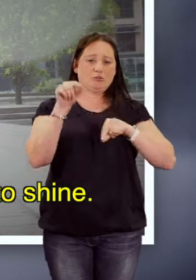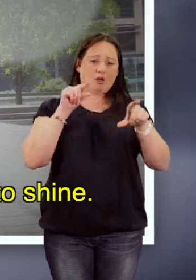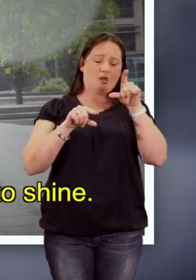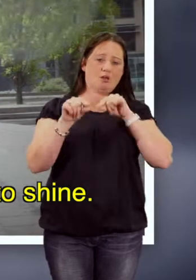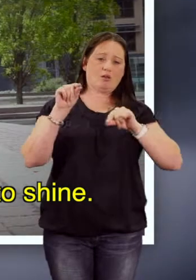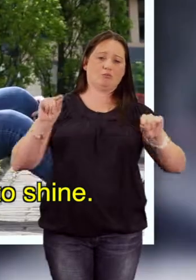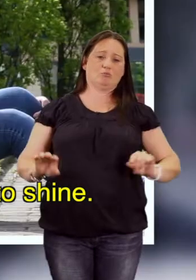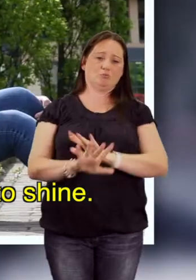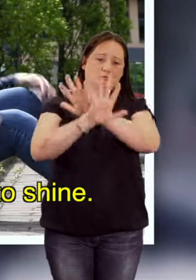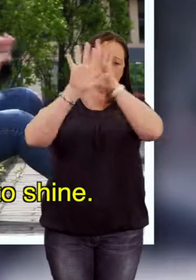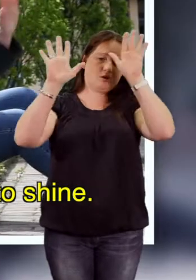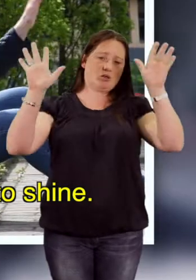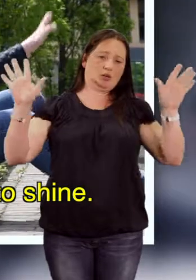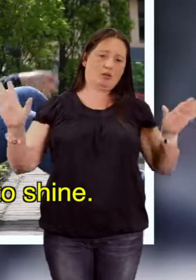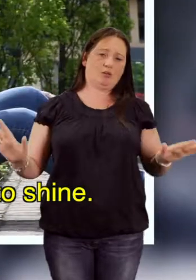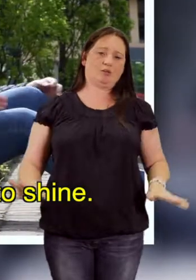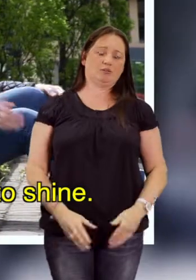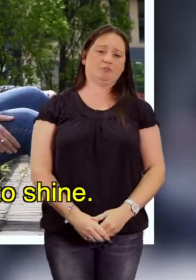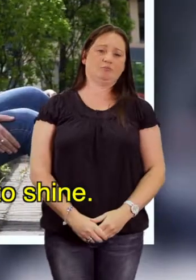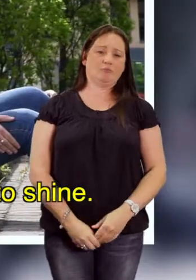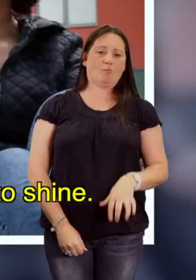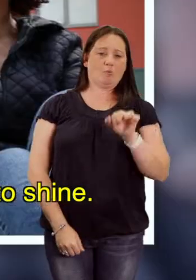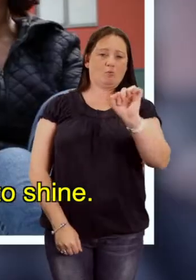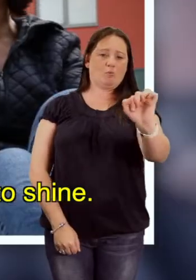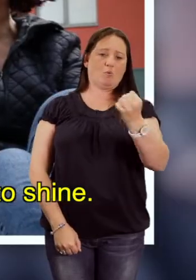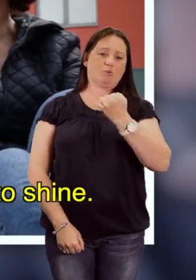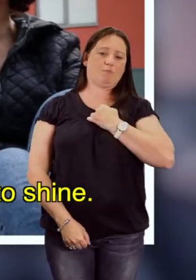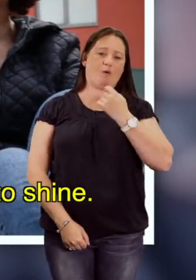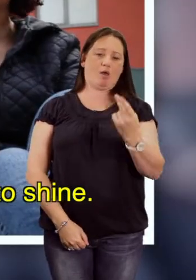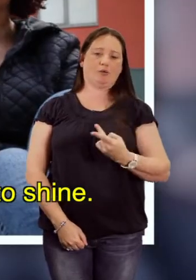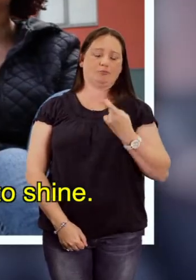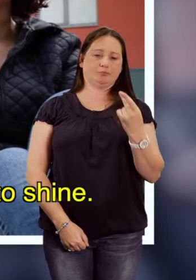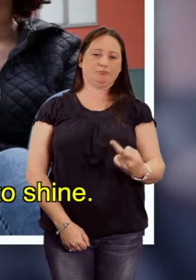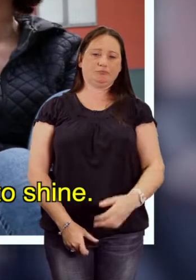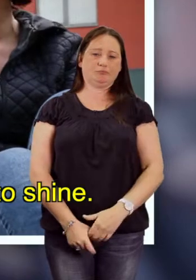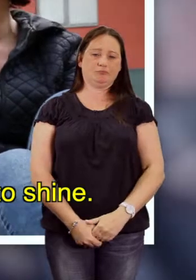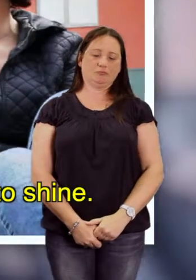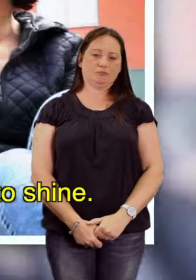our chance to shine. Both yours and mine.